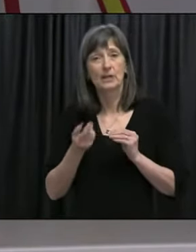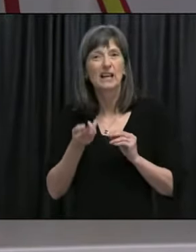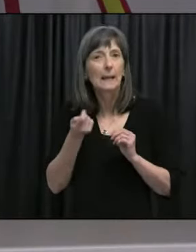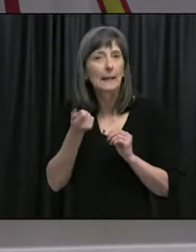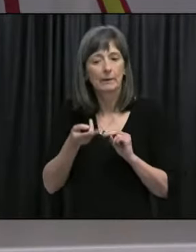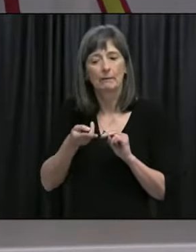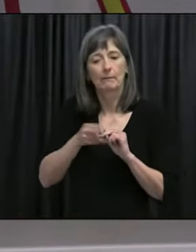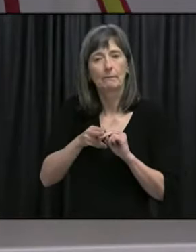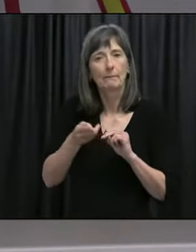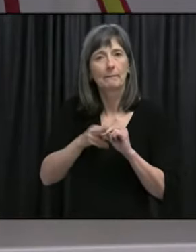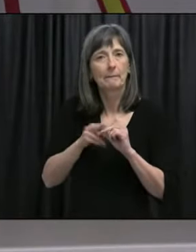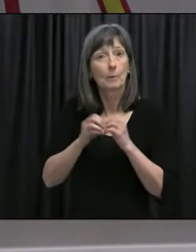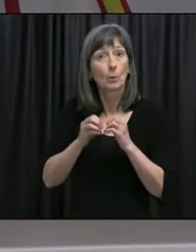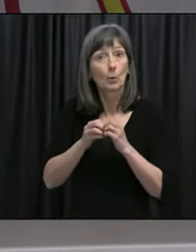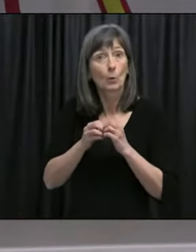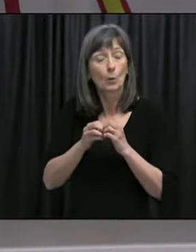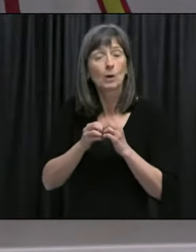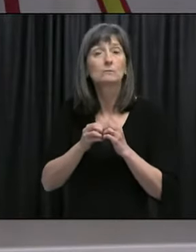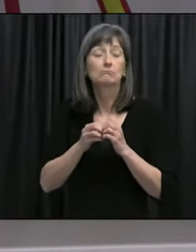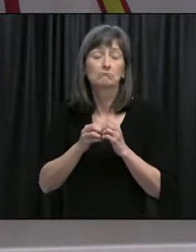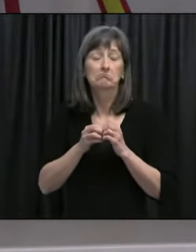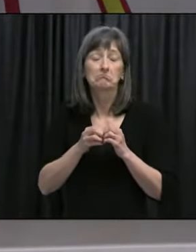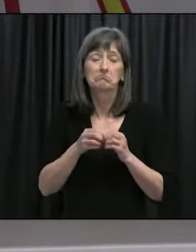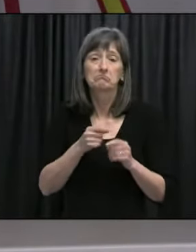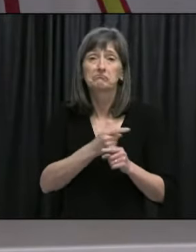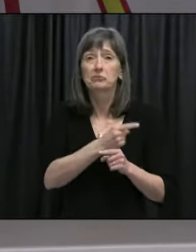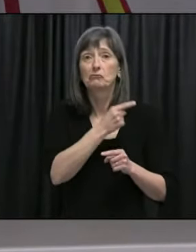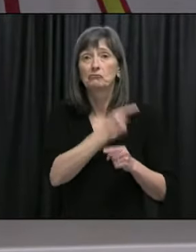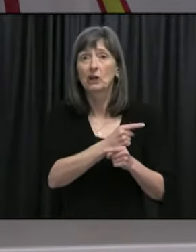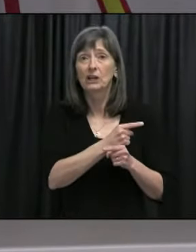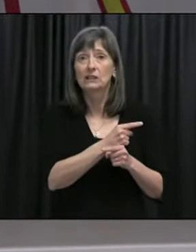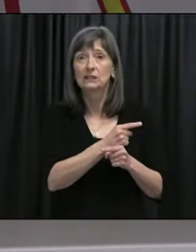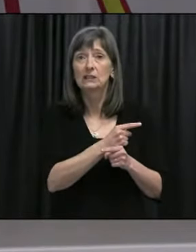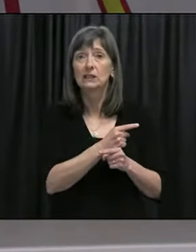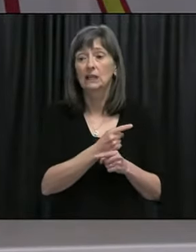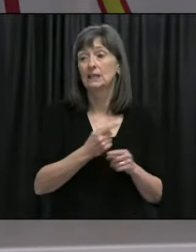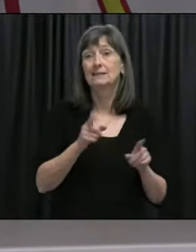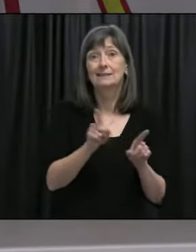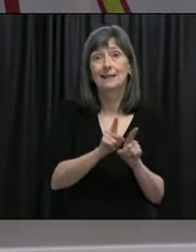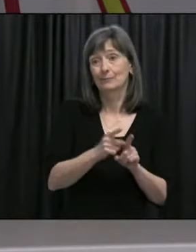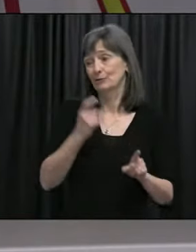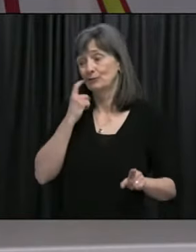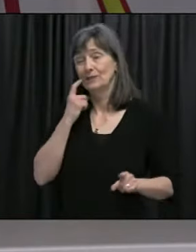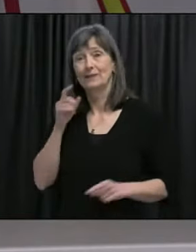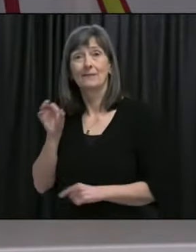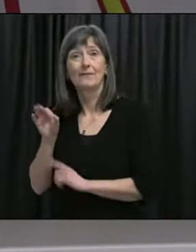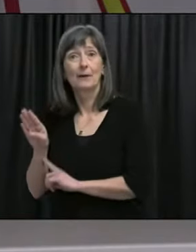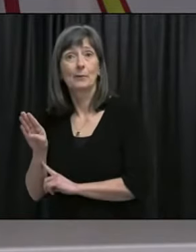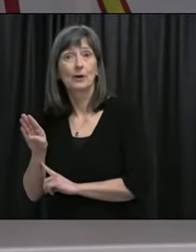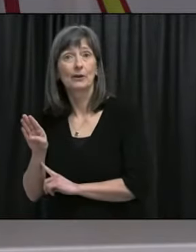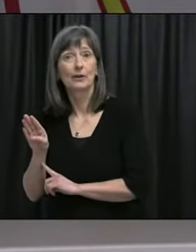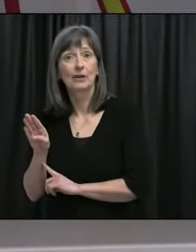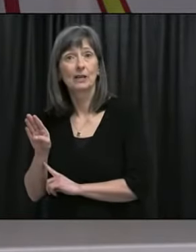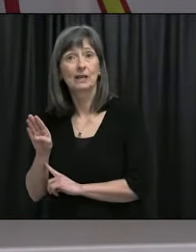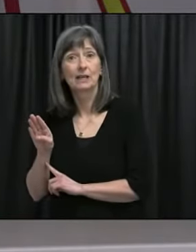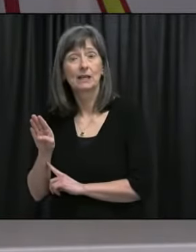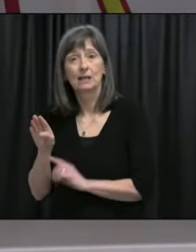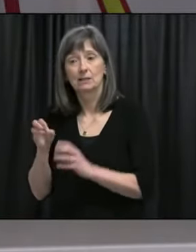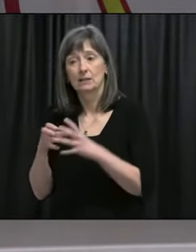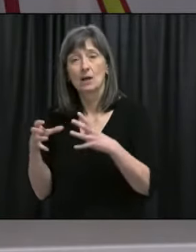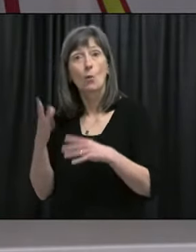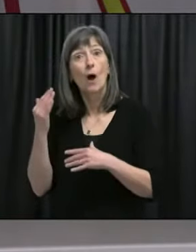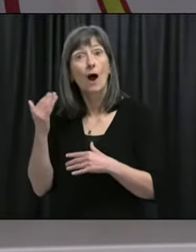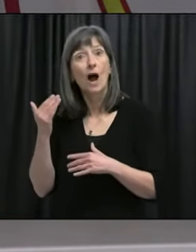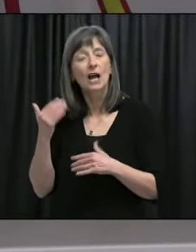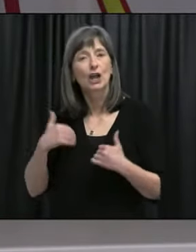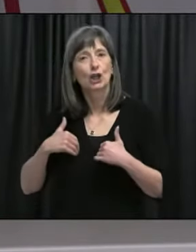and Dr. Fitzgerald said this with respect to the outbreak we had in February as well, that it's just a sure volume